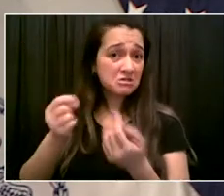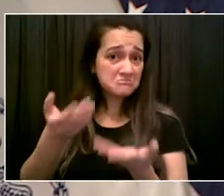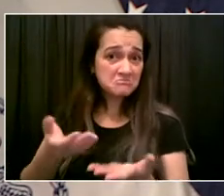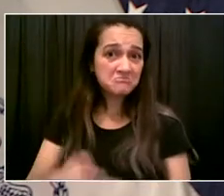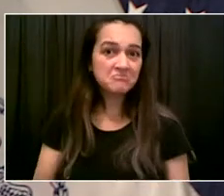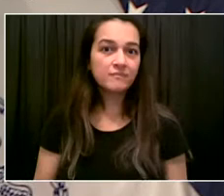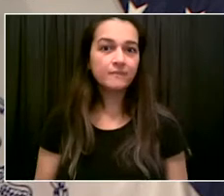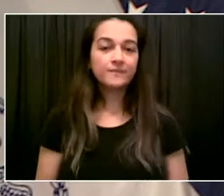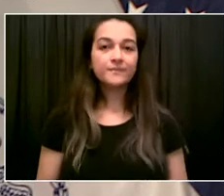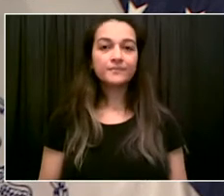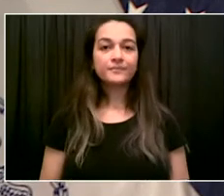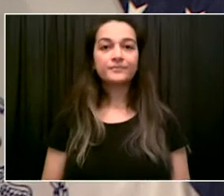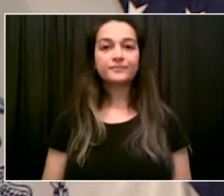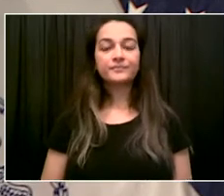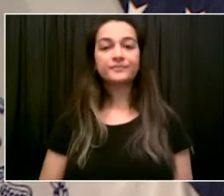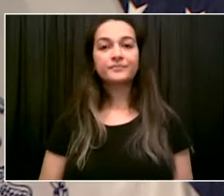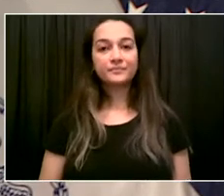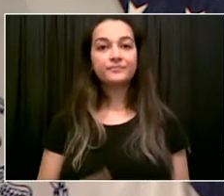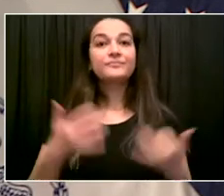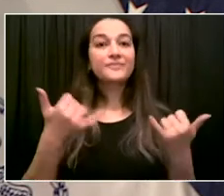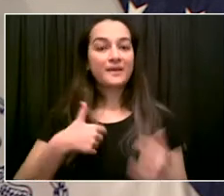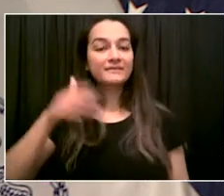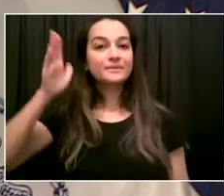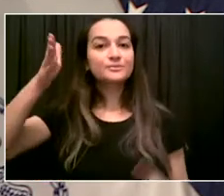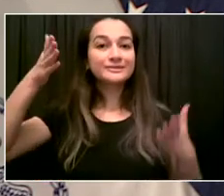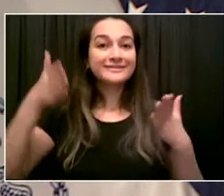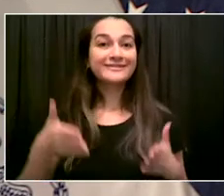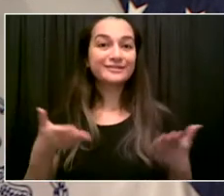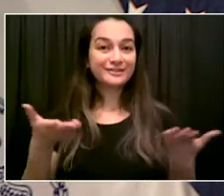introduce Elio Villafranca West.